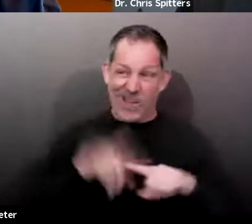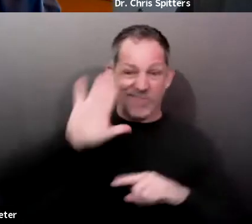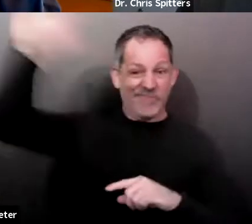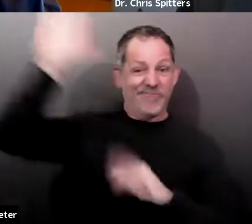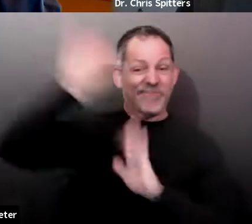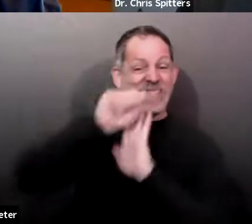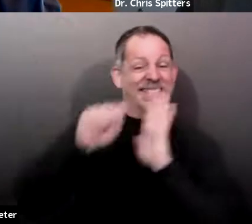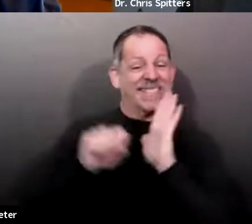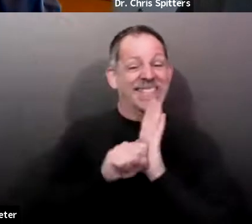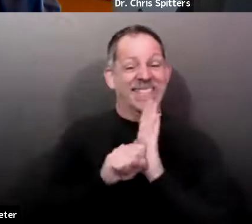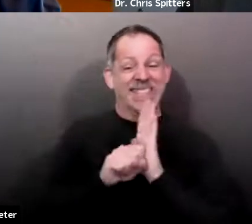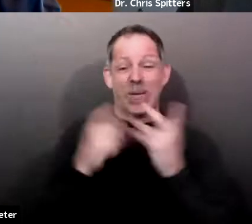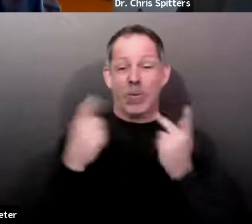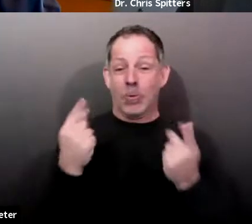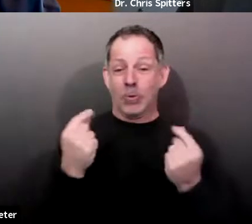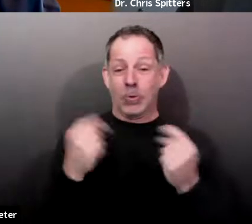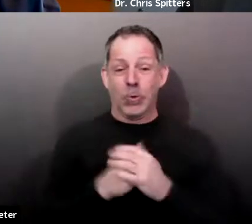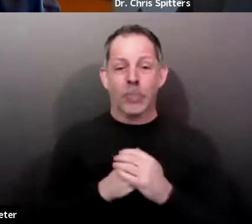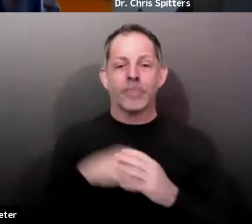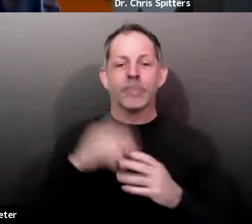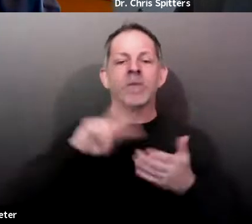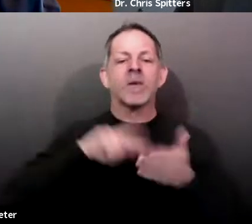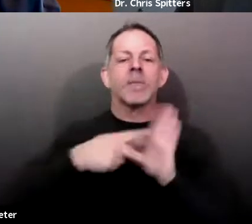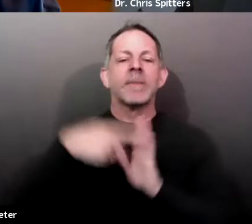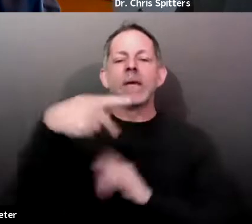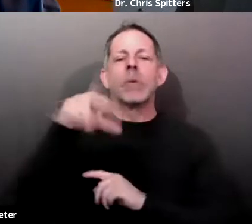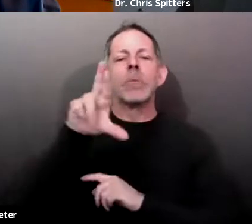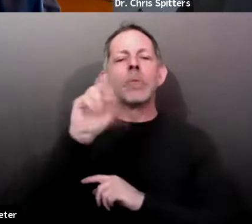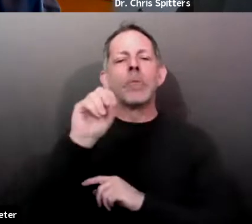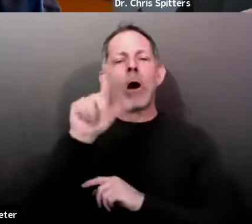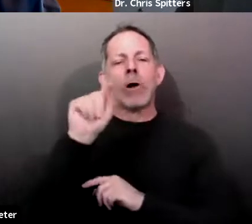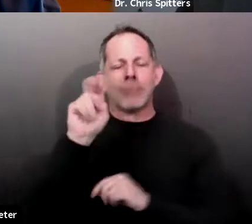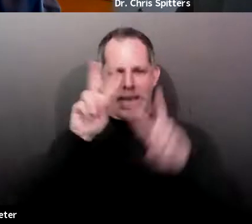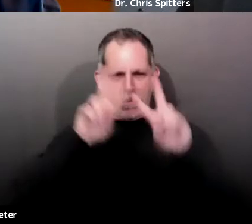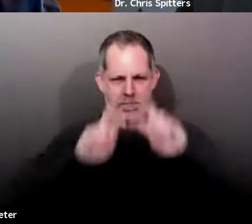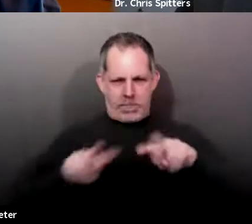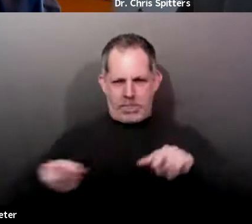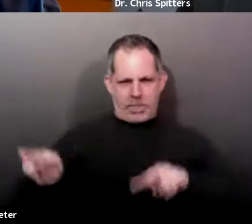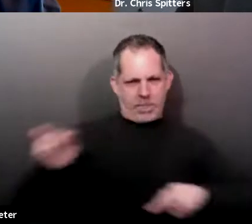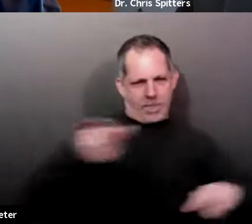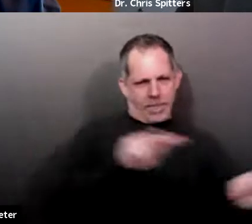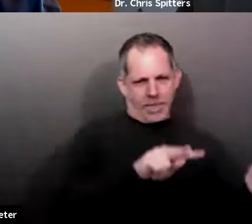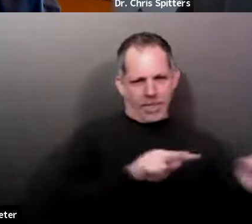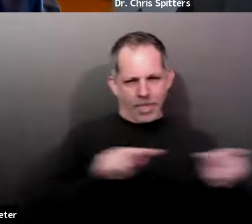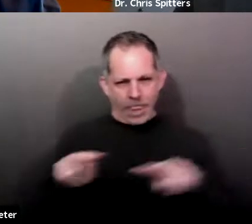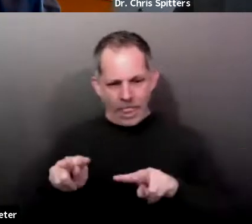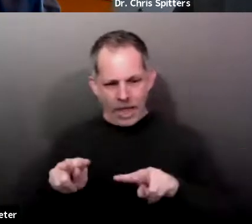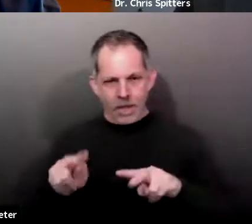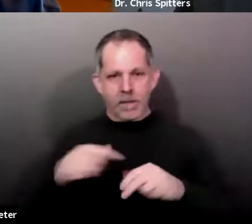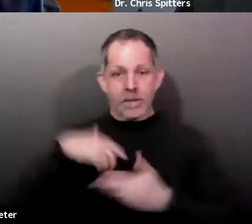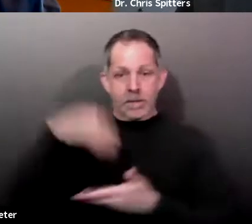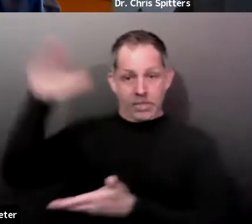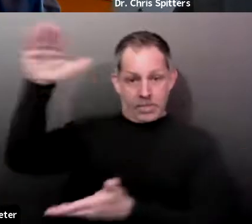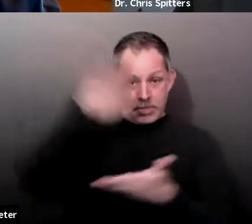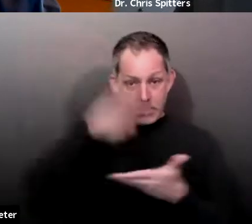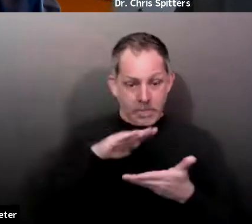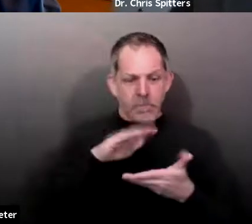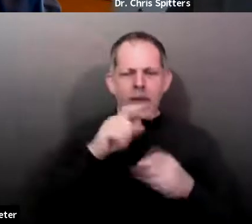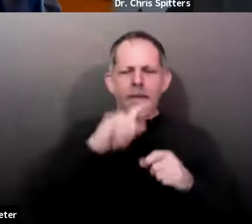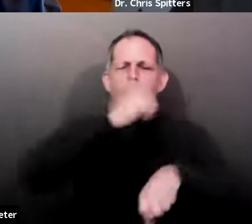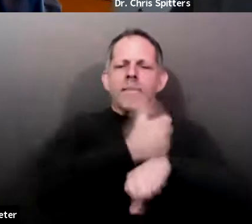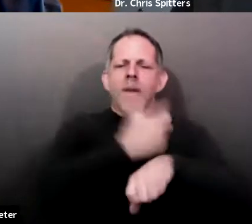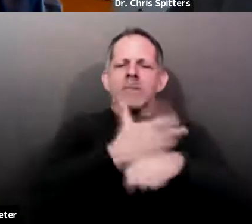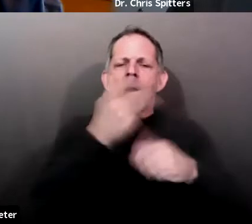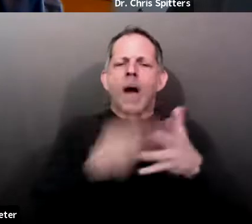rata. So we, we get our share, uh, our population based share of the eligible population at that time.